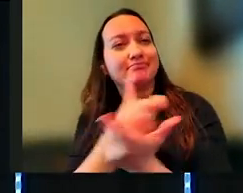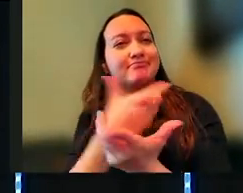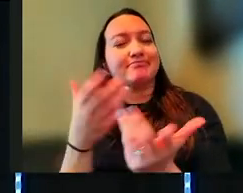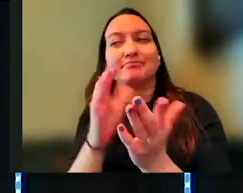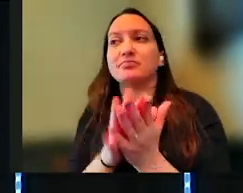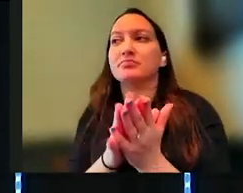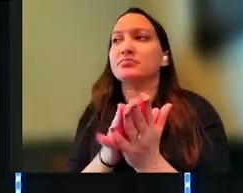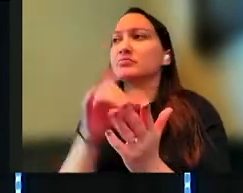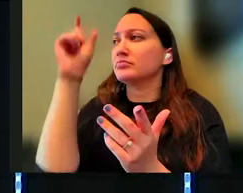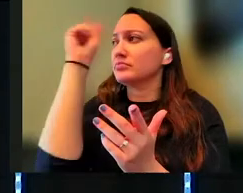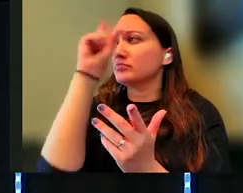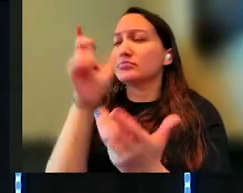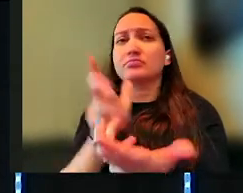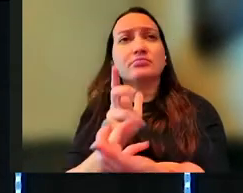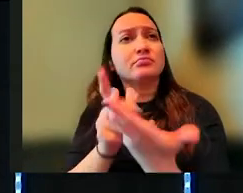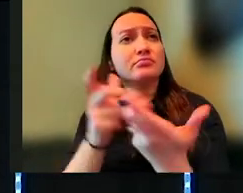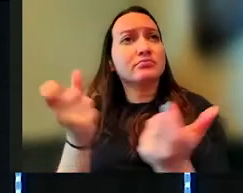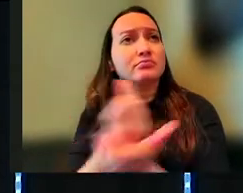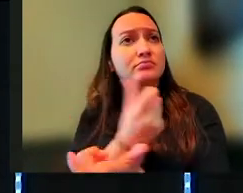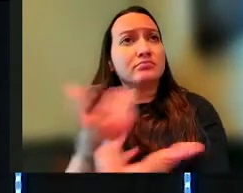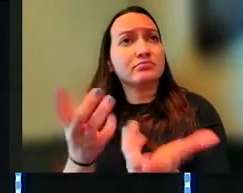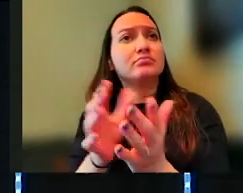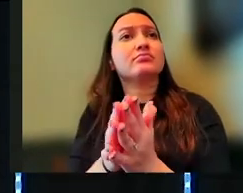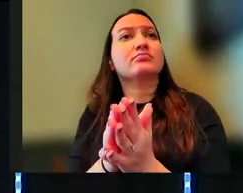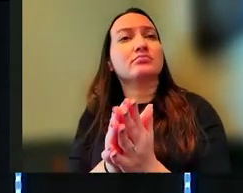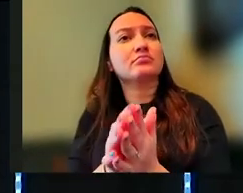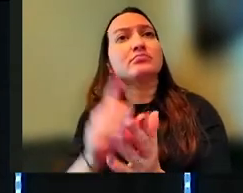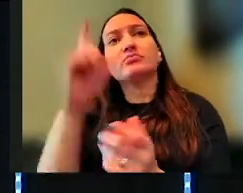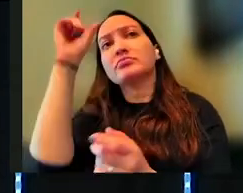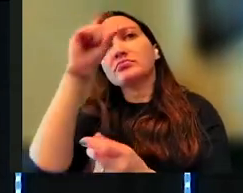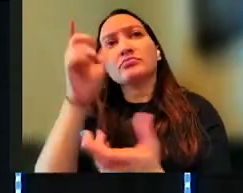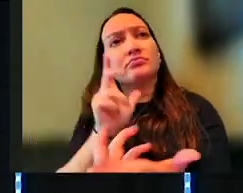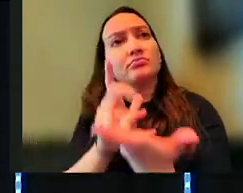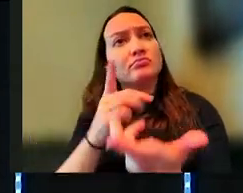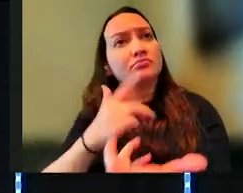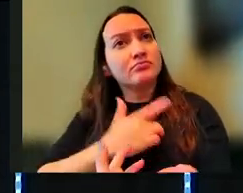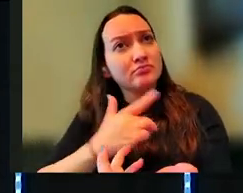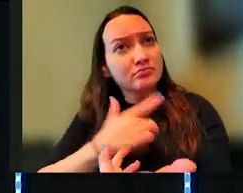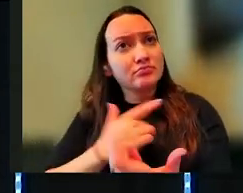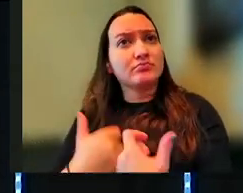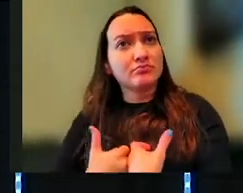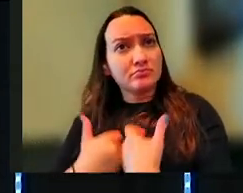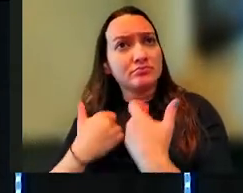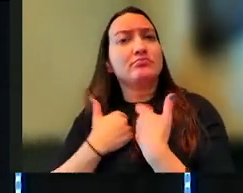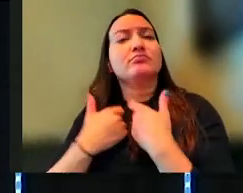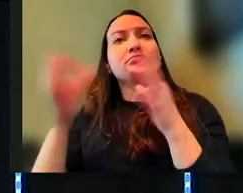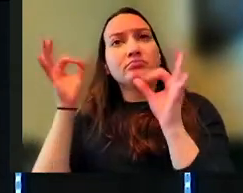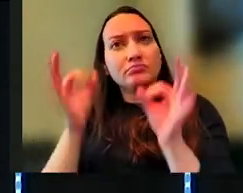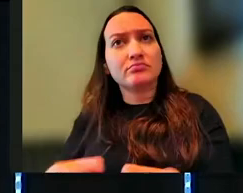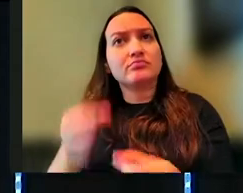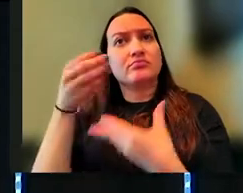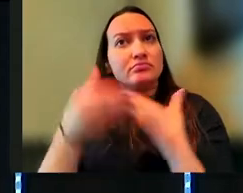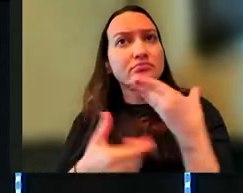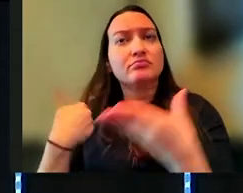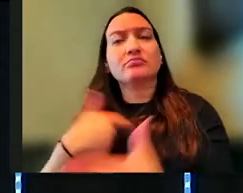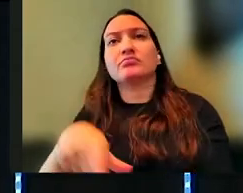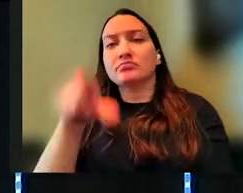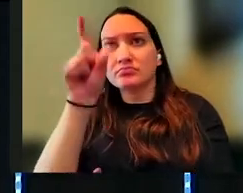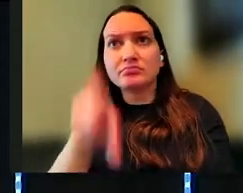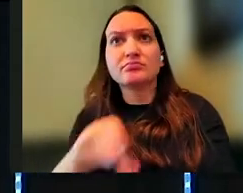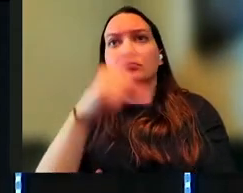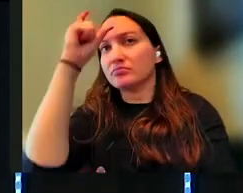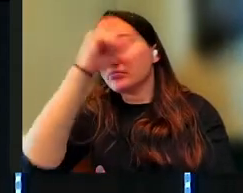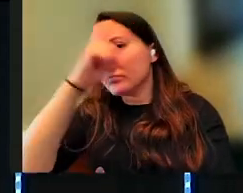Wisdom belongs in the center of all things. Wisdom belongs in the center of our hearts and our lives and the decisions that we make. We need wisdom.